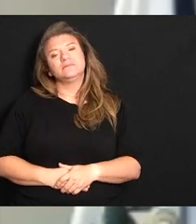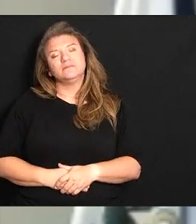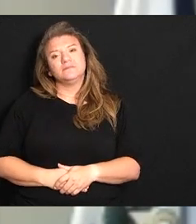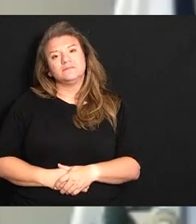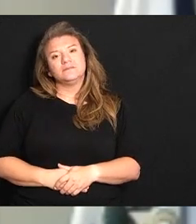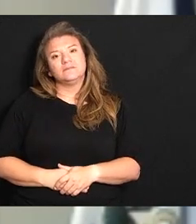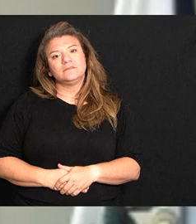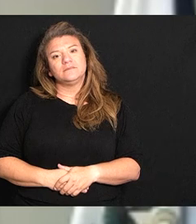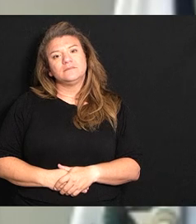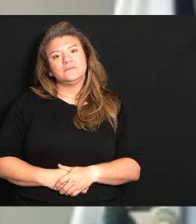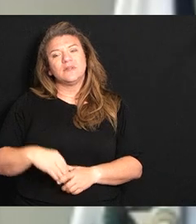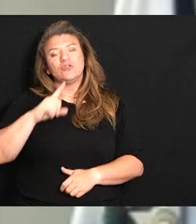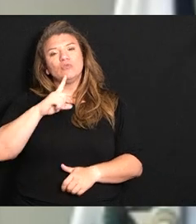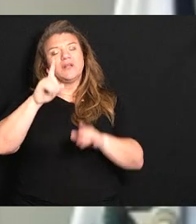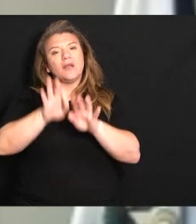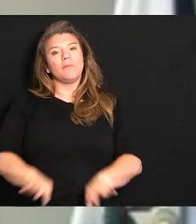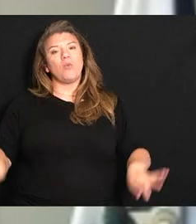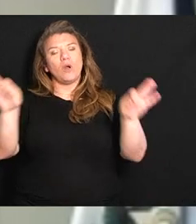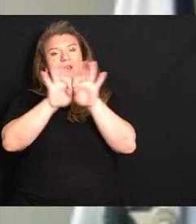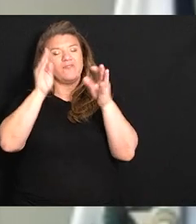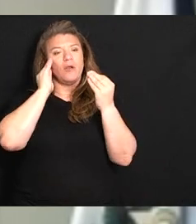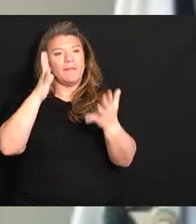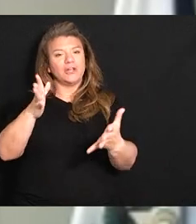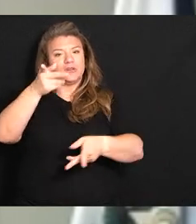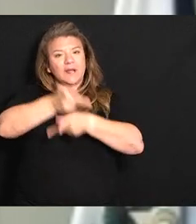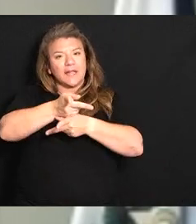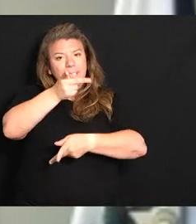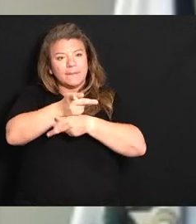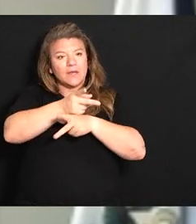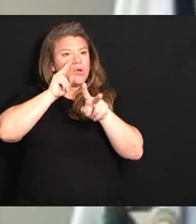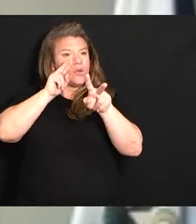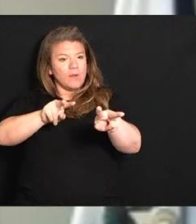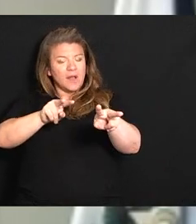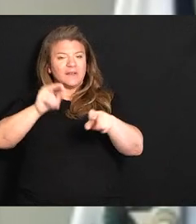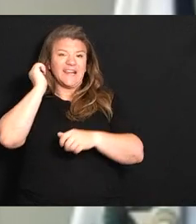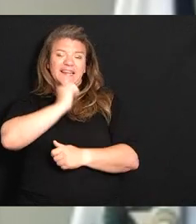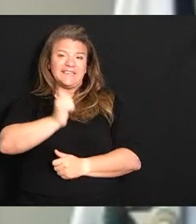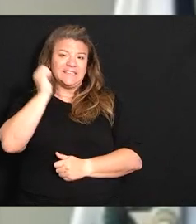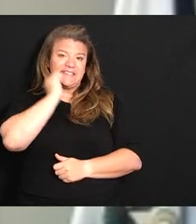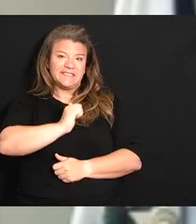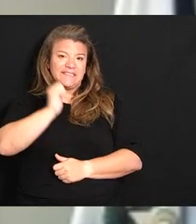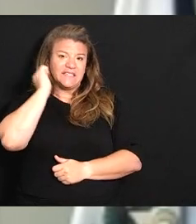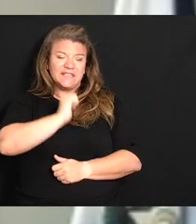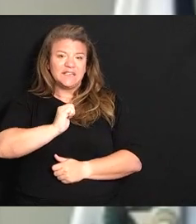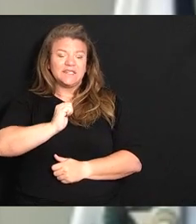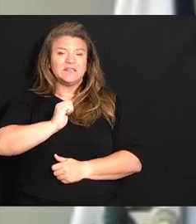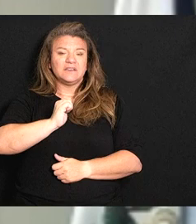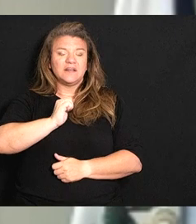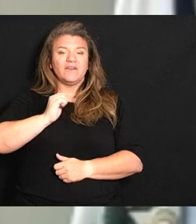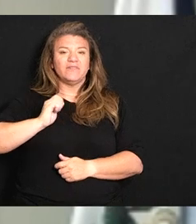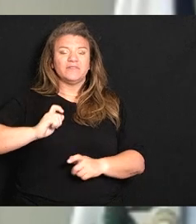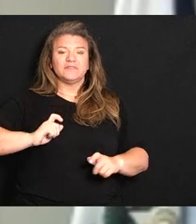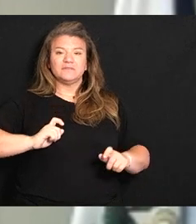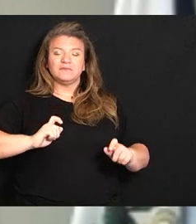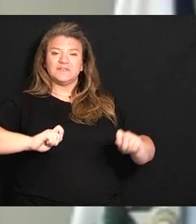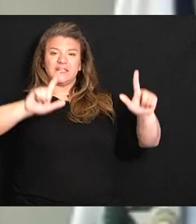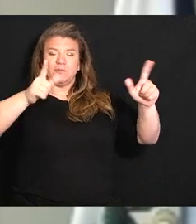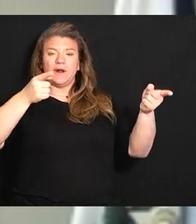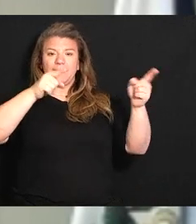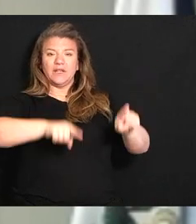the most important information we track this almost daily in terms of our workforce and you'll see